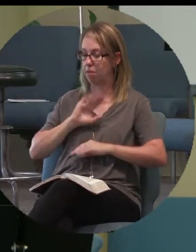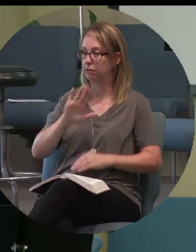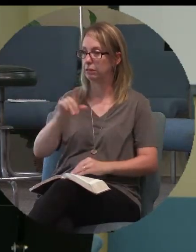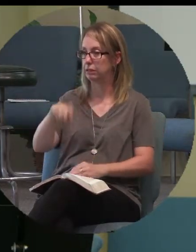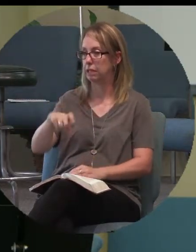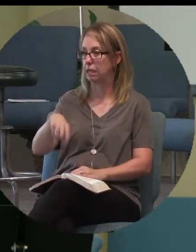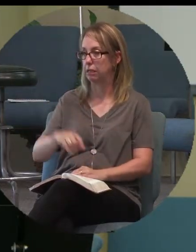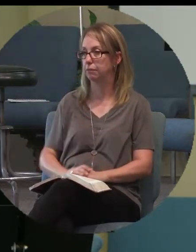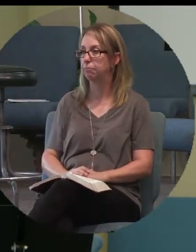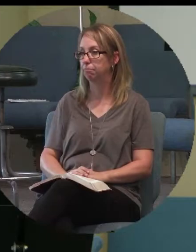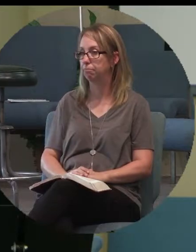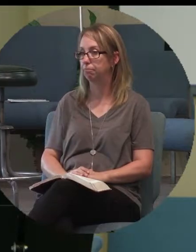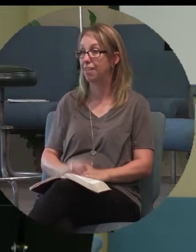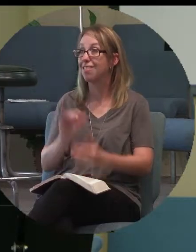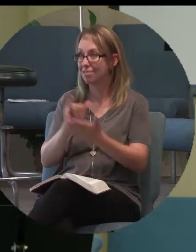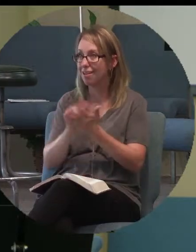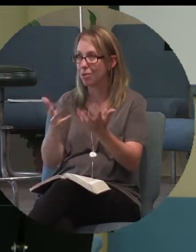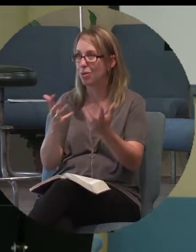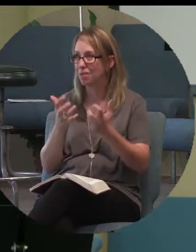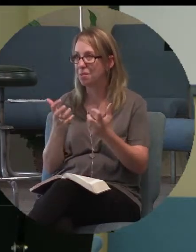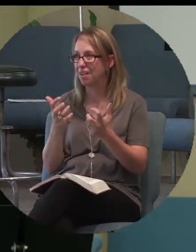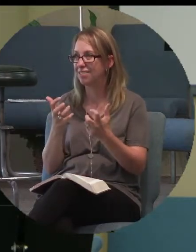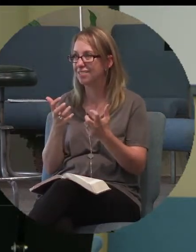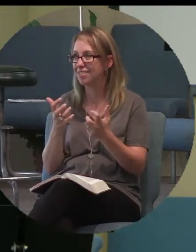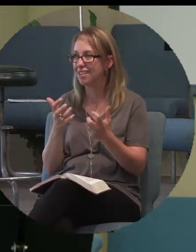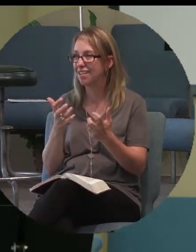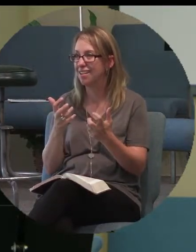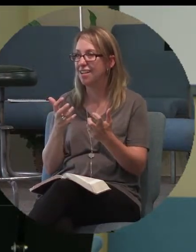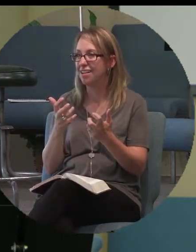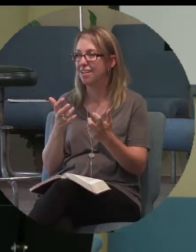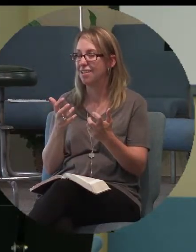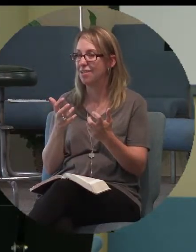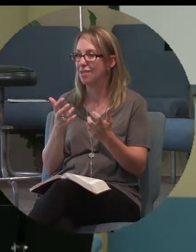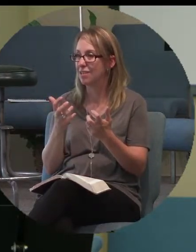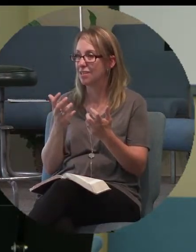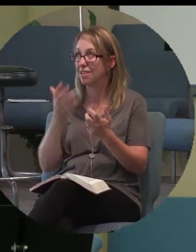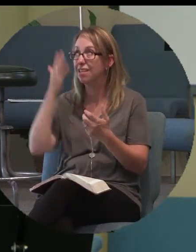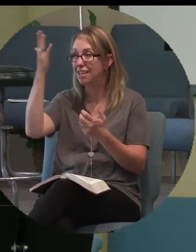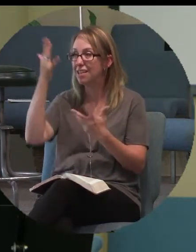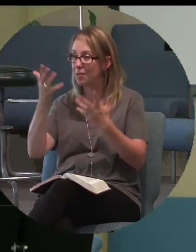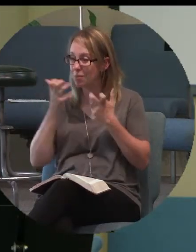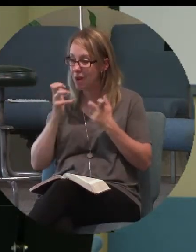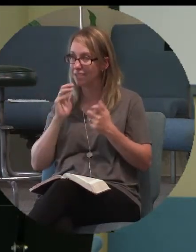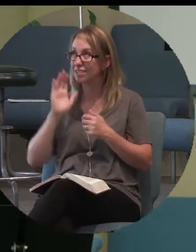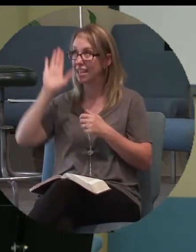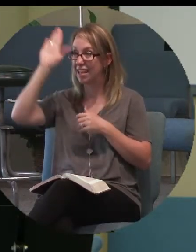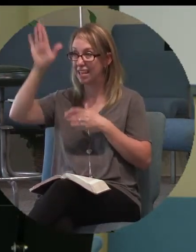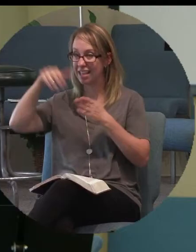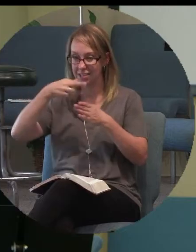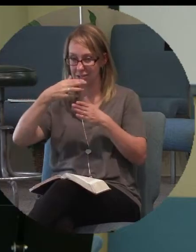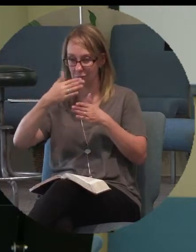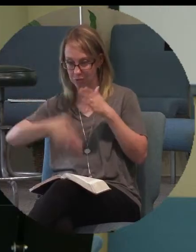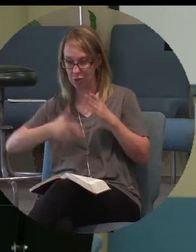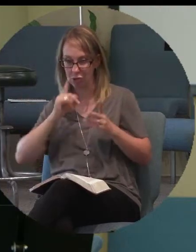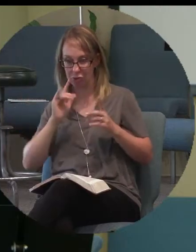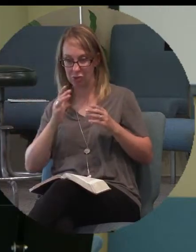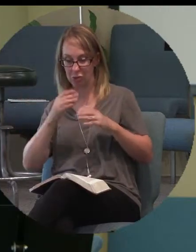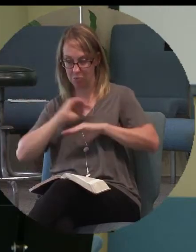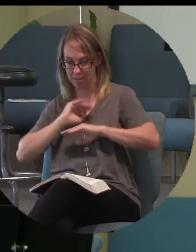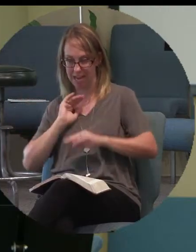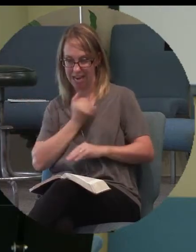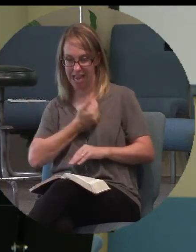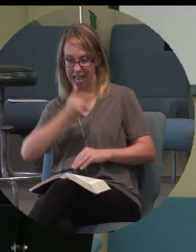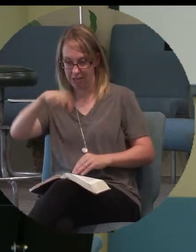And that's what he wants. He wants his results to reach our needs so that we don't